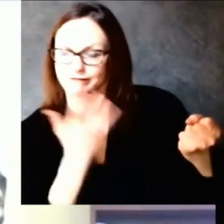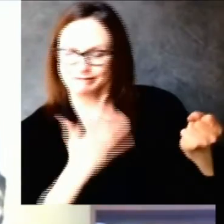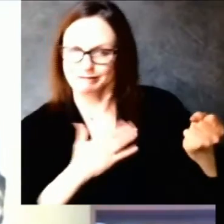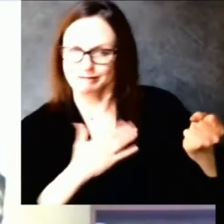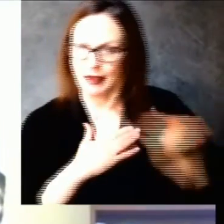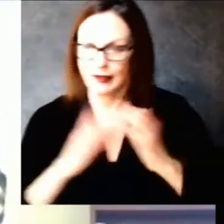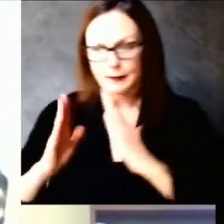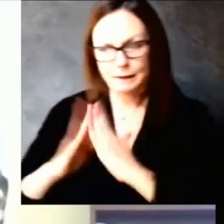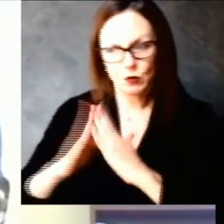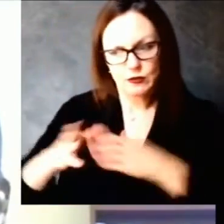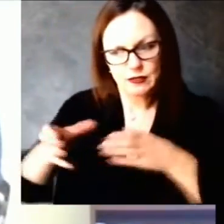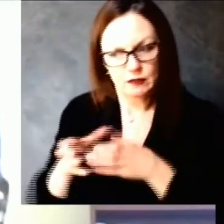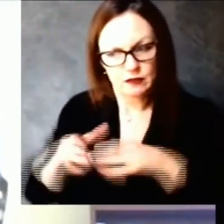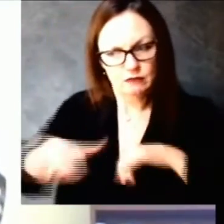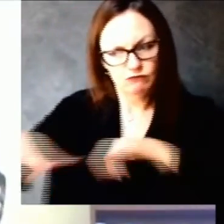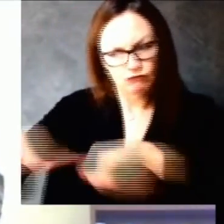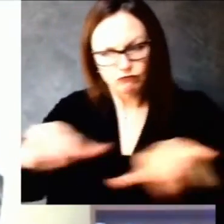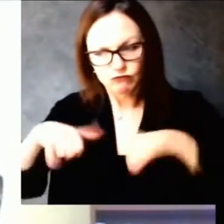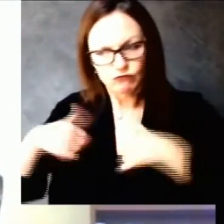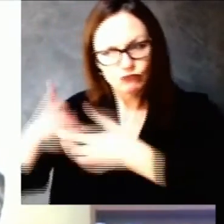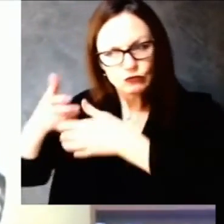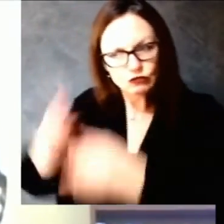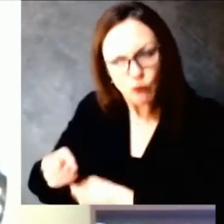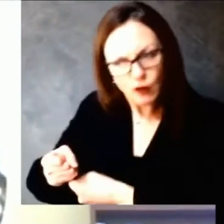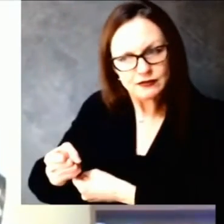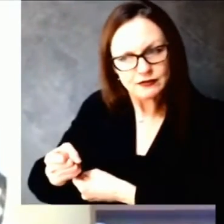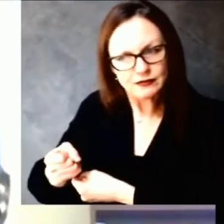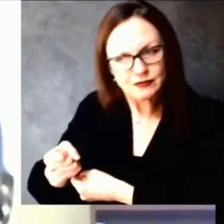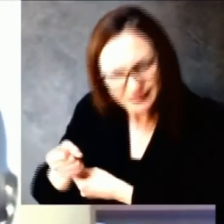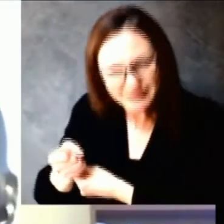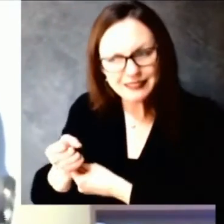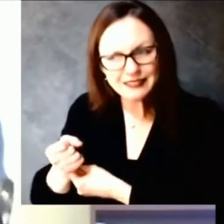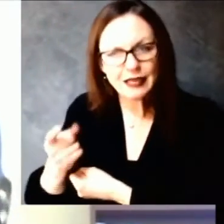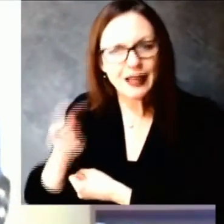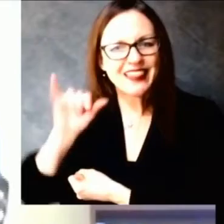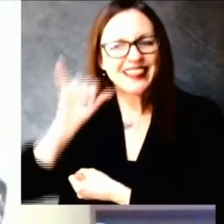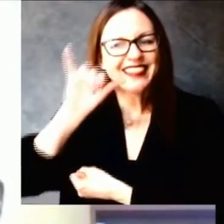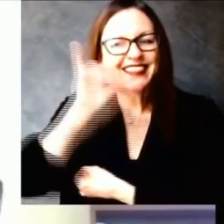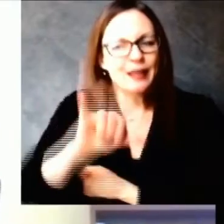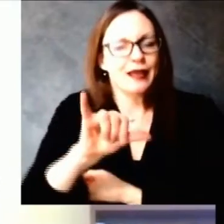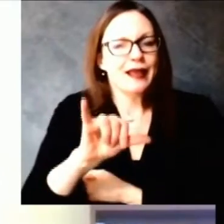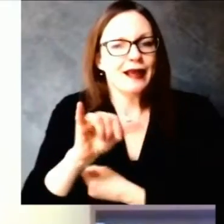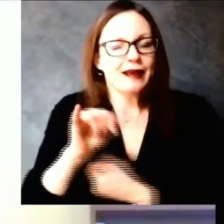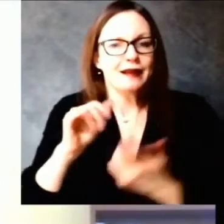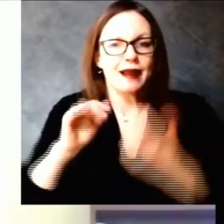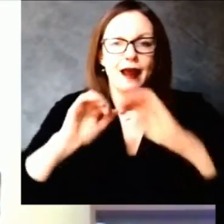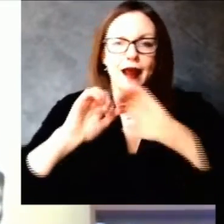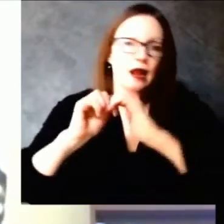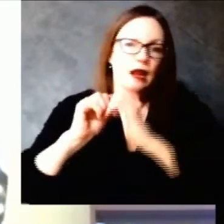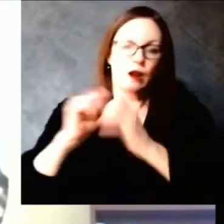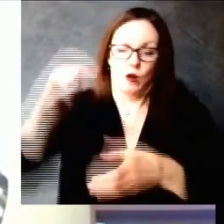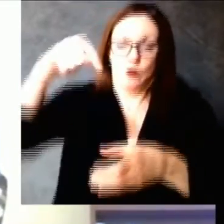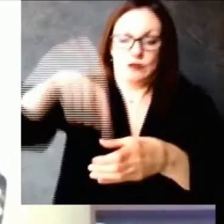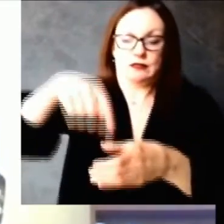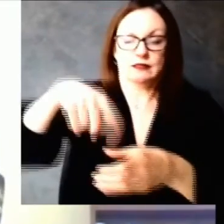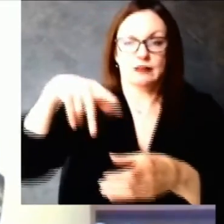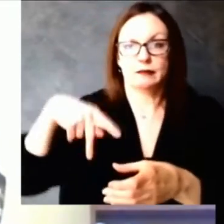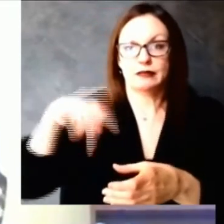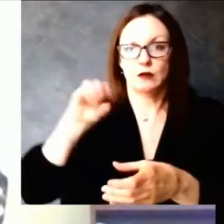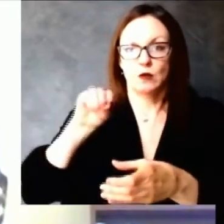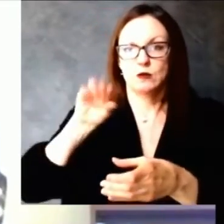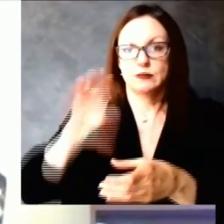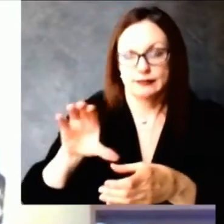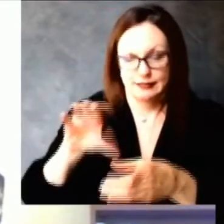allocating nearly six million dollars in grants that will go out to community-based organizations within